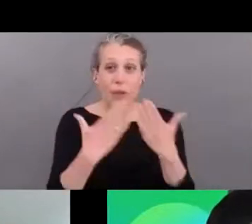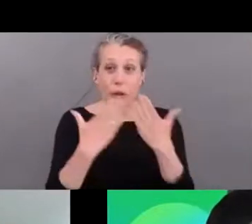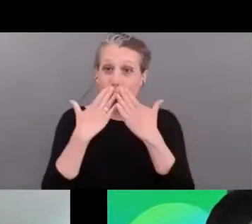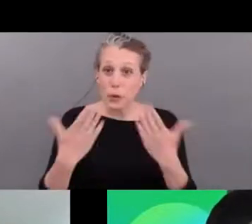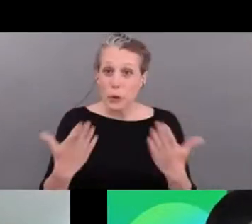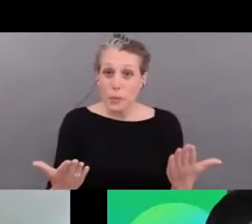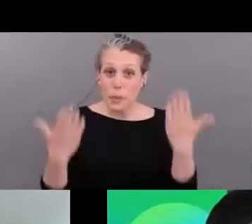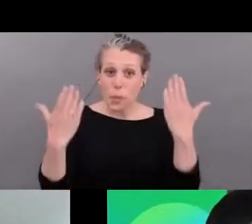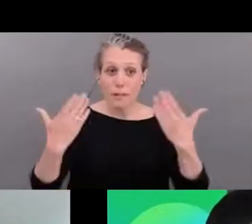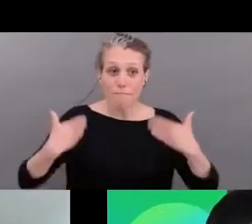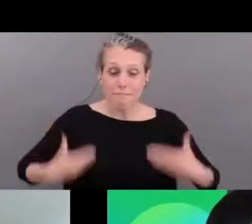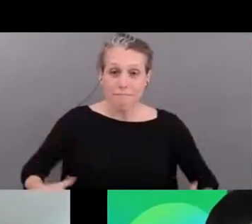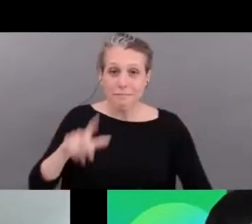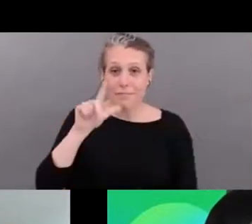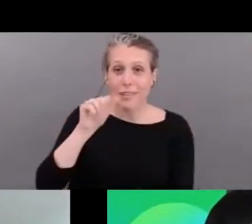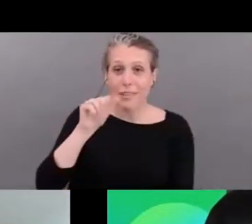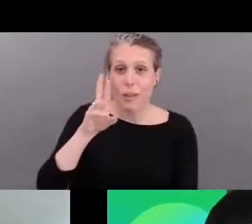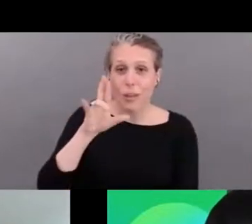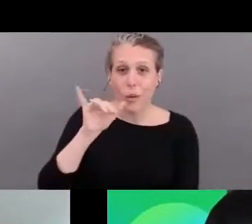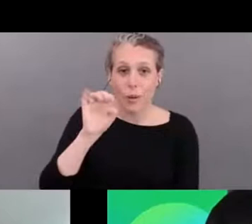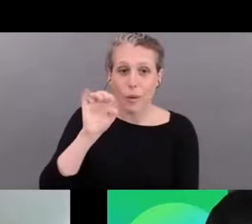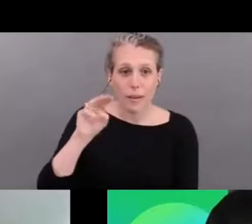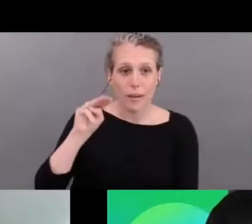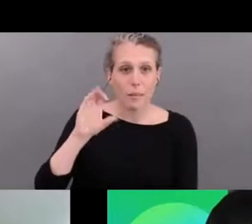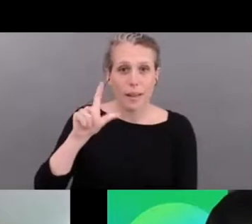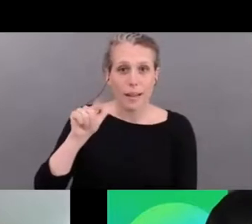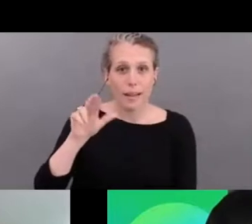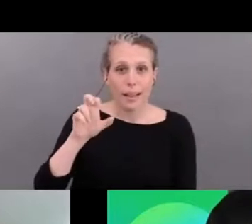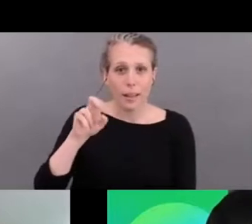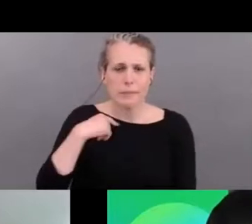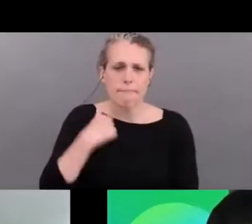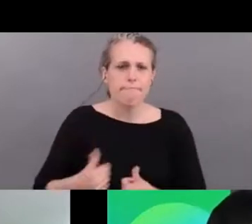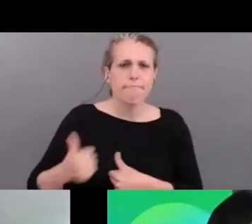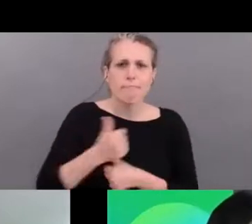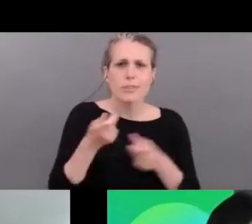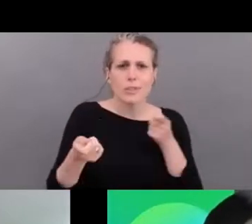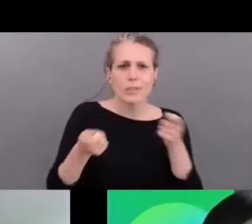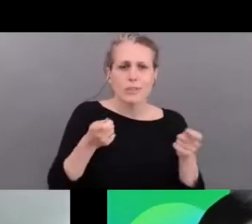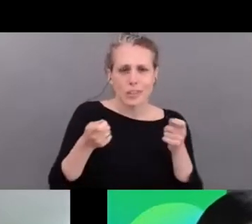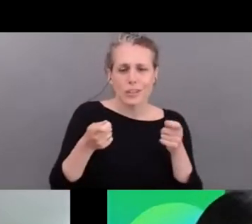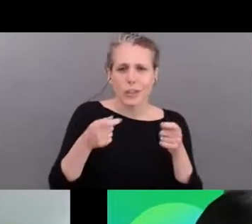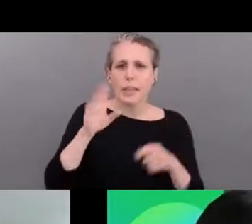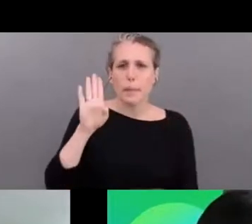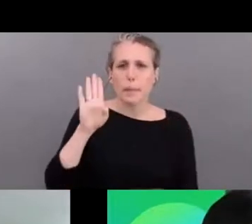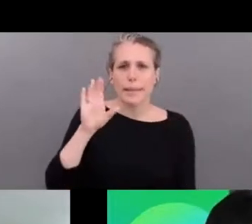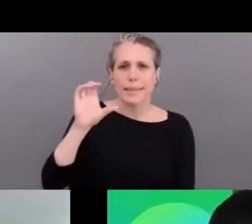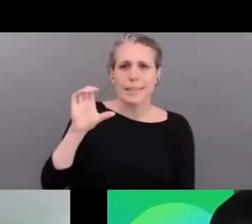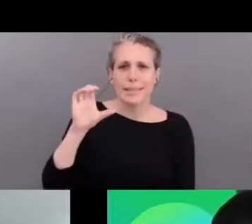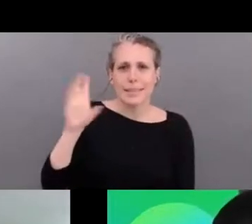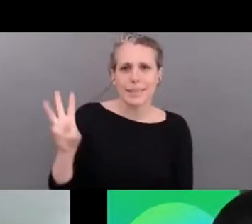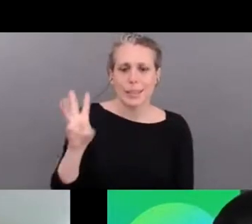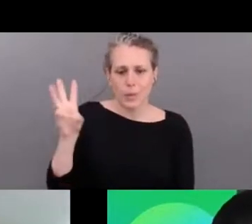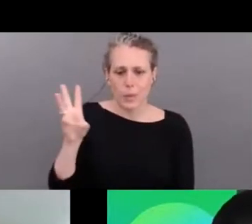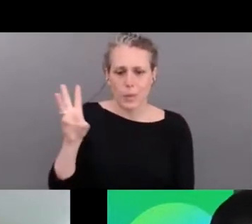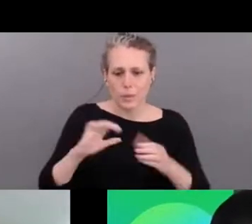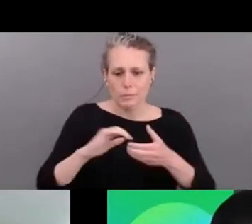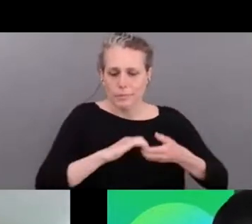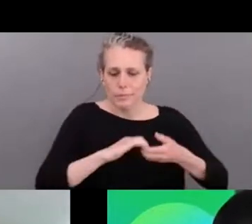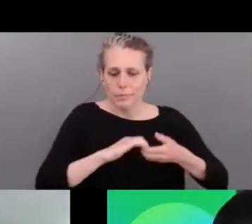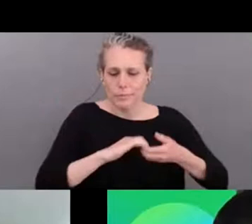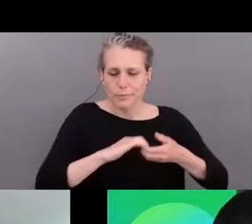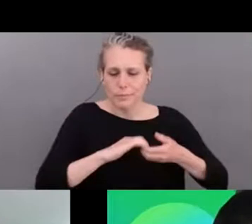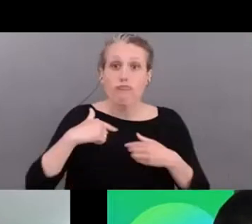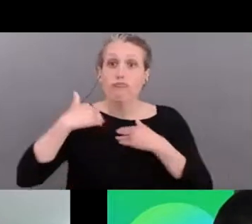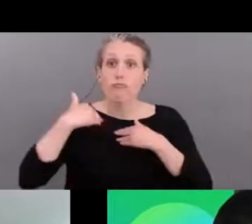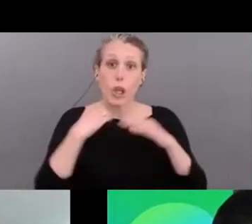laurie mclaren i'm a senior managing director at the communications agency bcw and i'm here as communications advisor